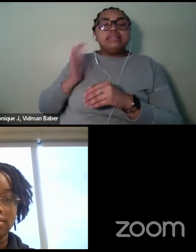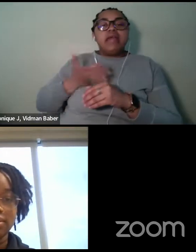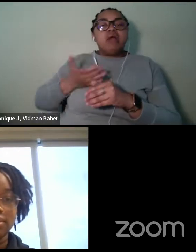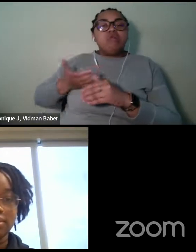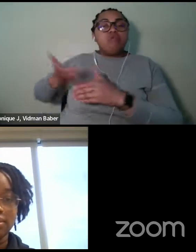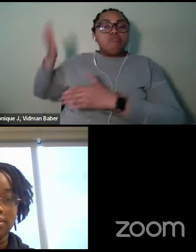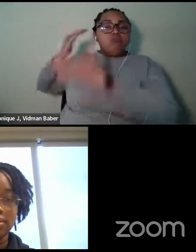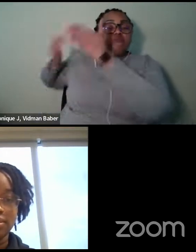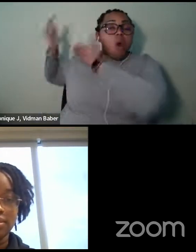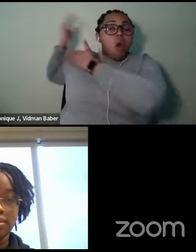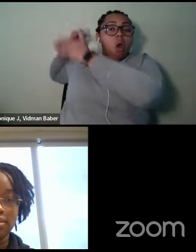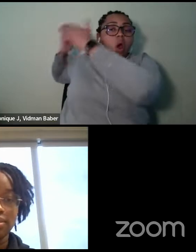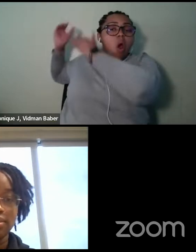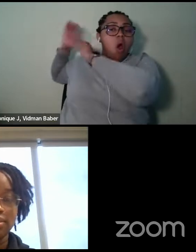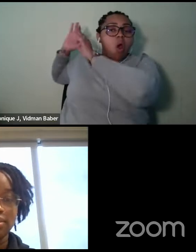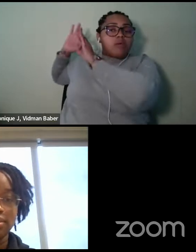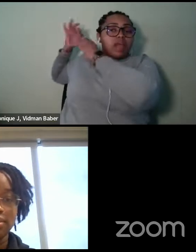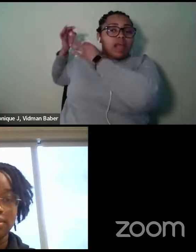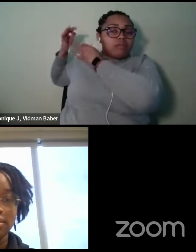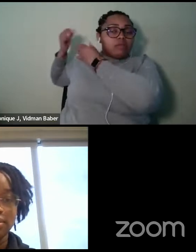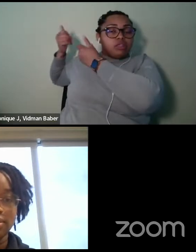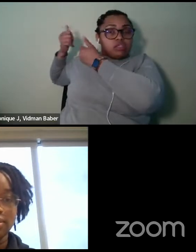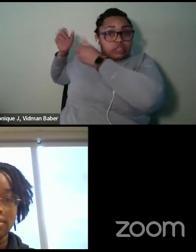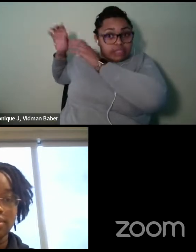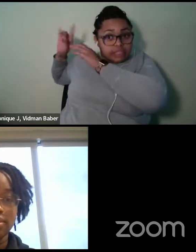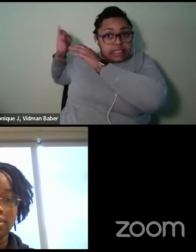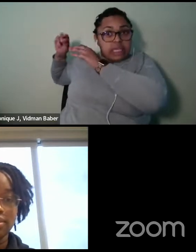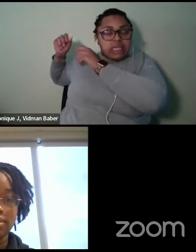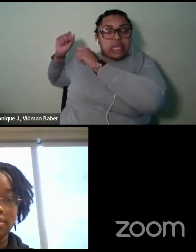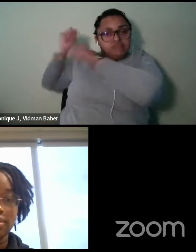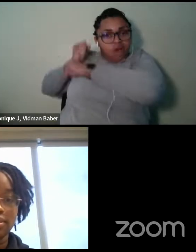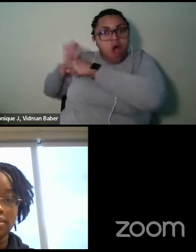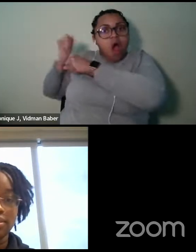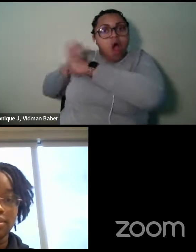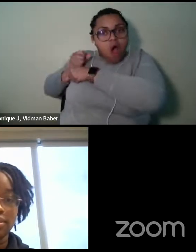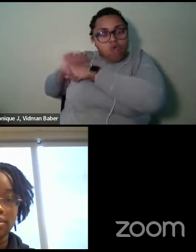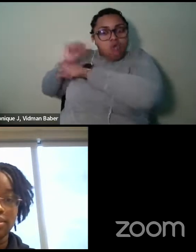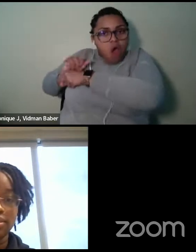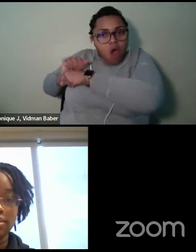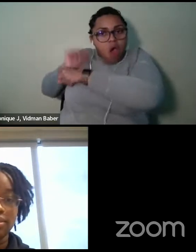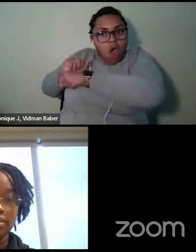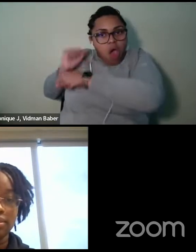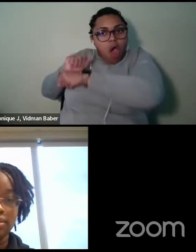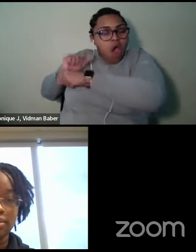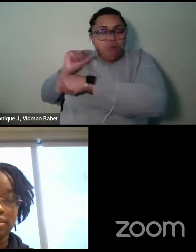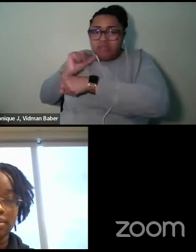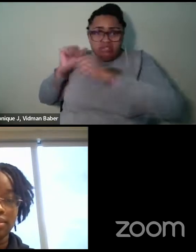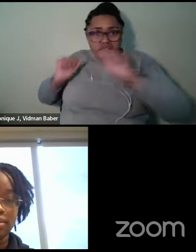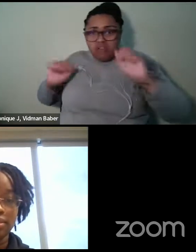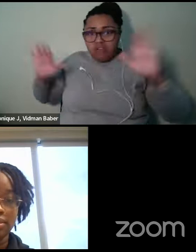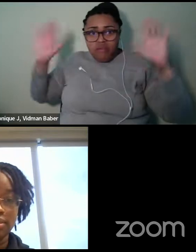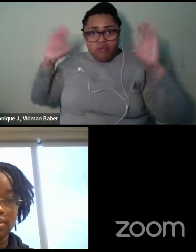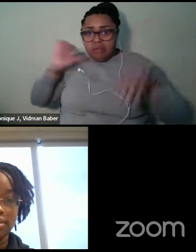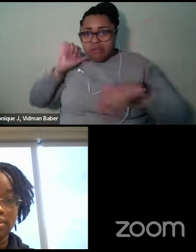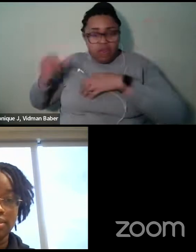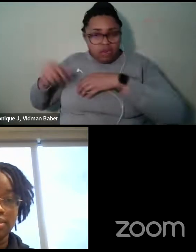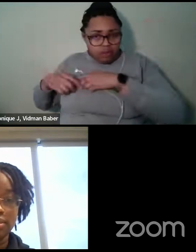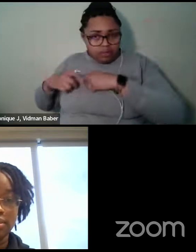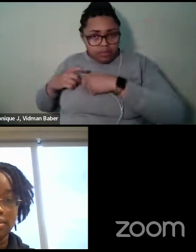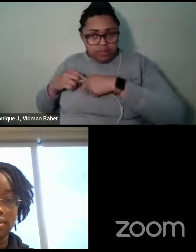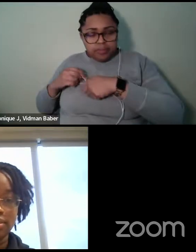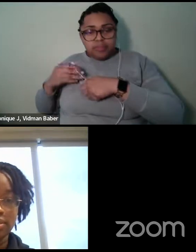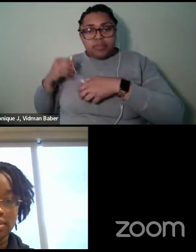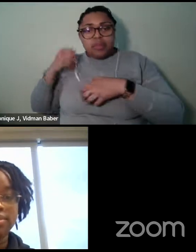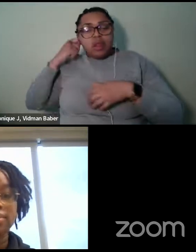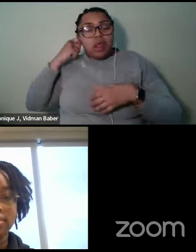I try to draw on that kind of strength and fortitude and never give up. You know, I still keep, I just